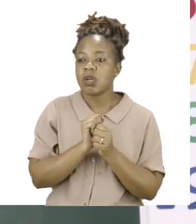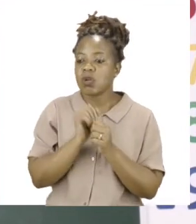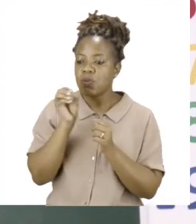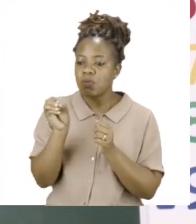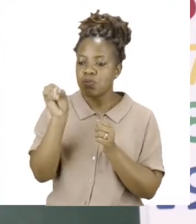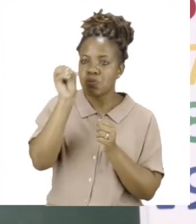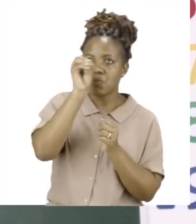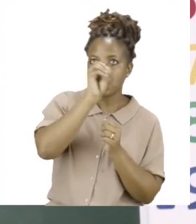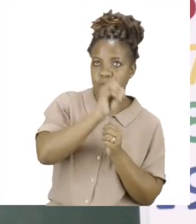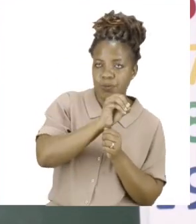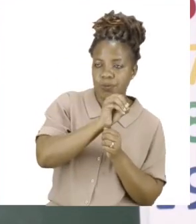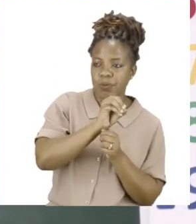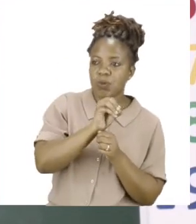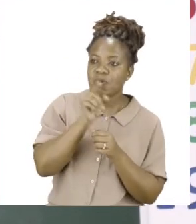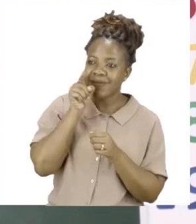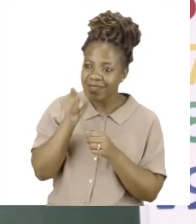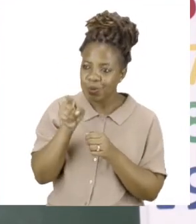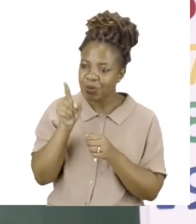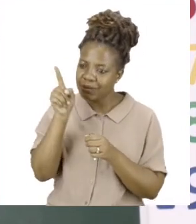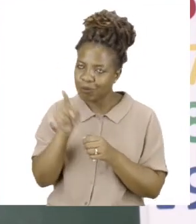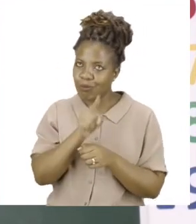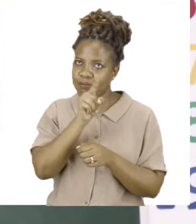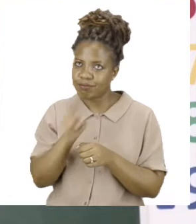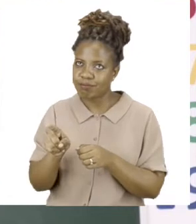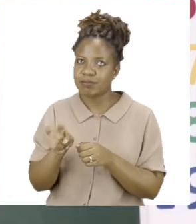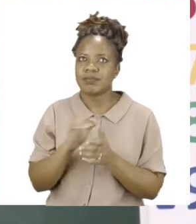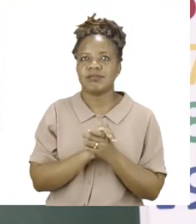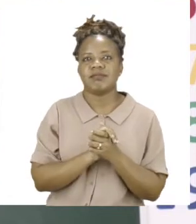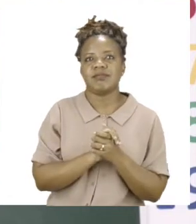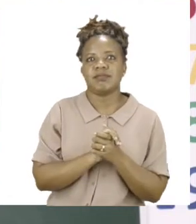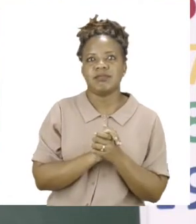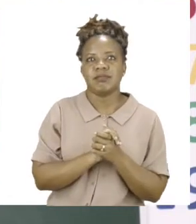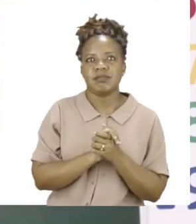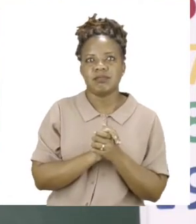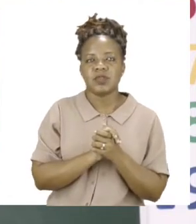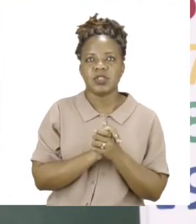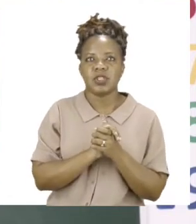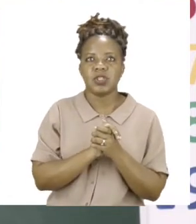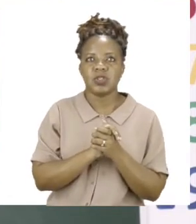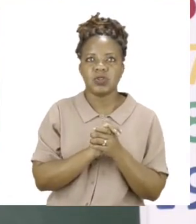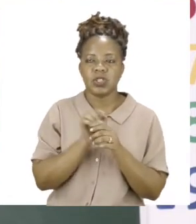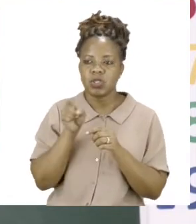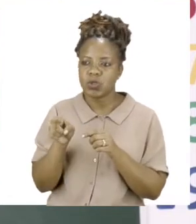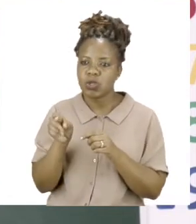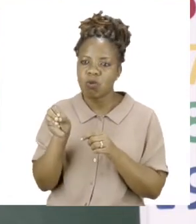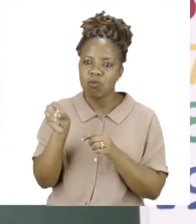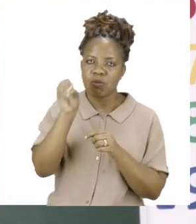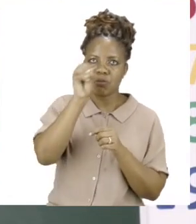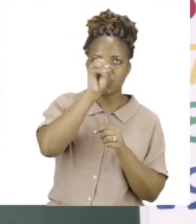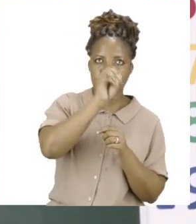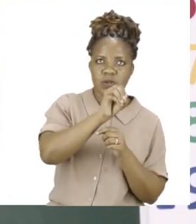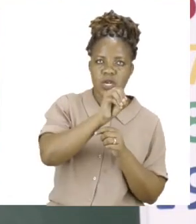cross this dots. And then we will move it to